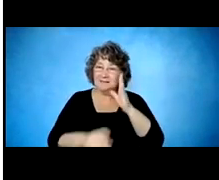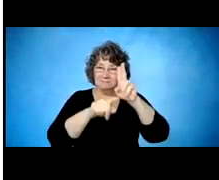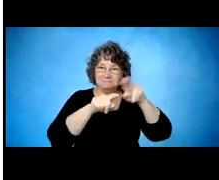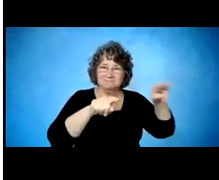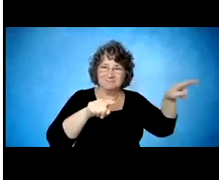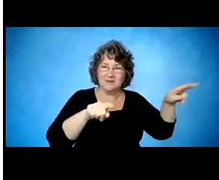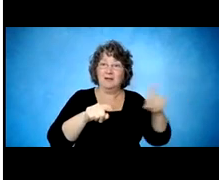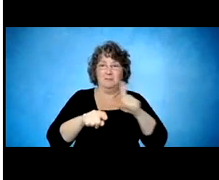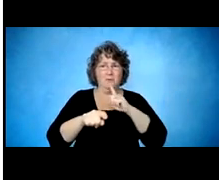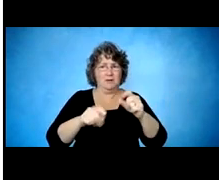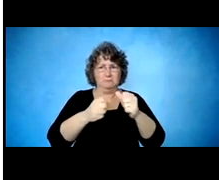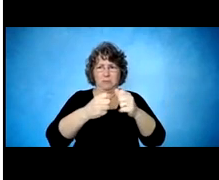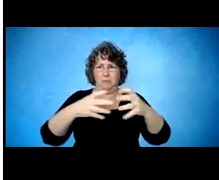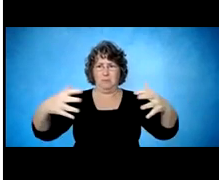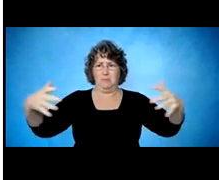Next slide.